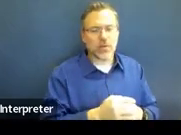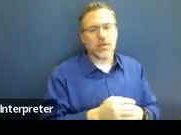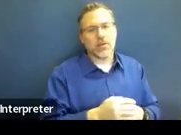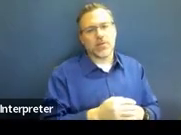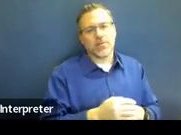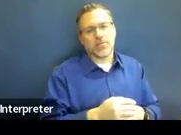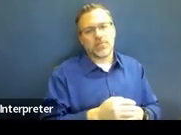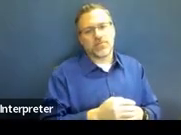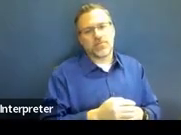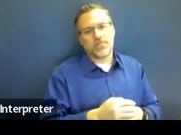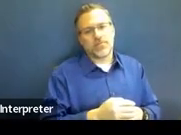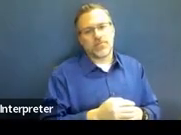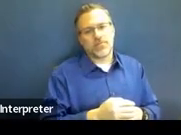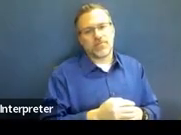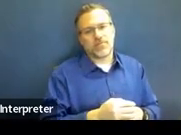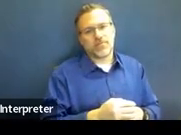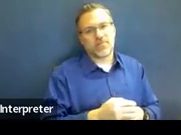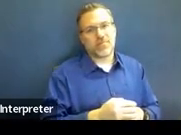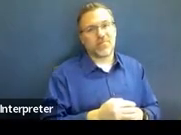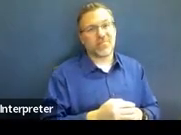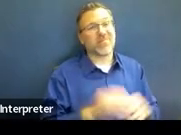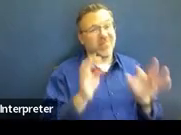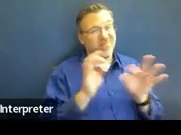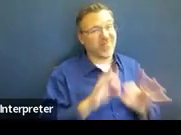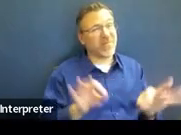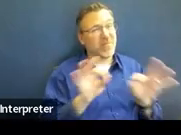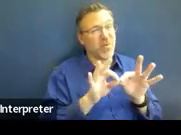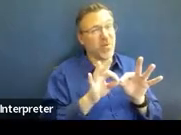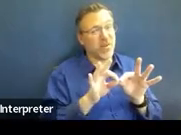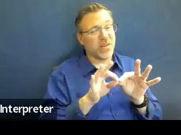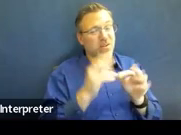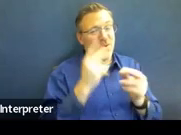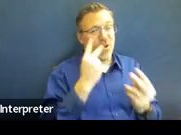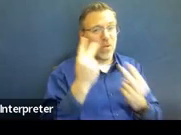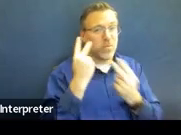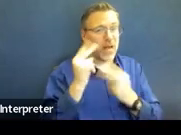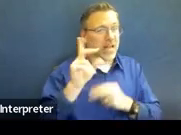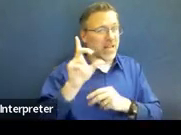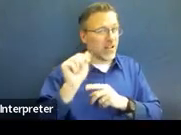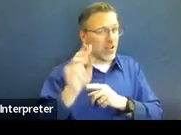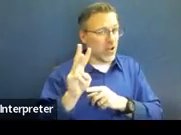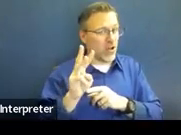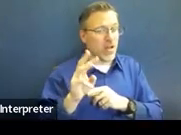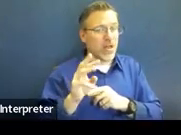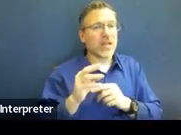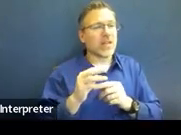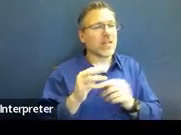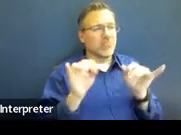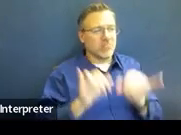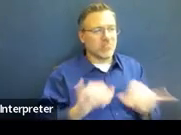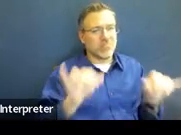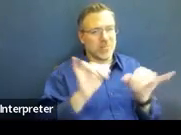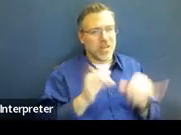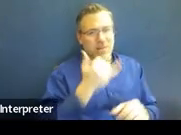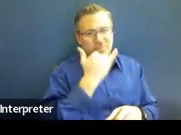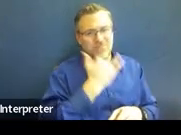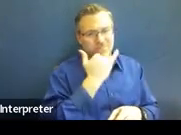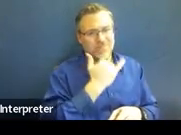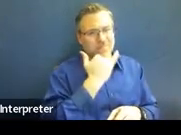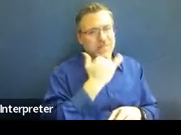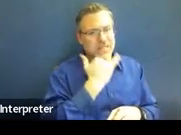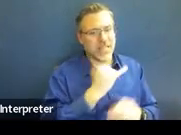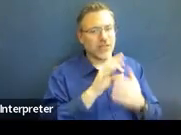talking about written notice importance in case law. So it was noted that there were some common mistakes around the written notice